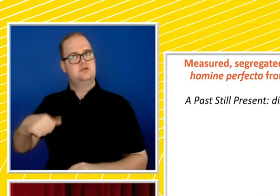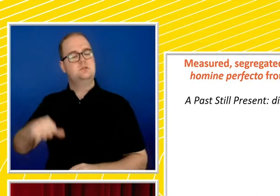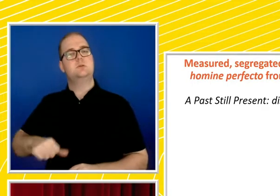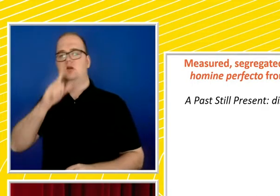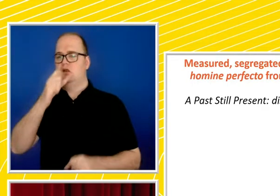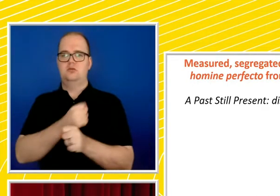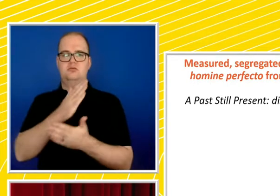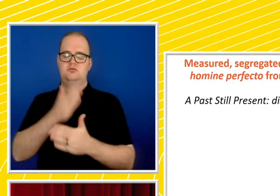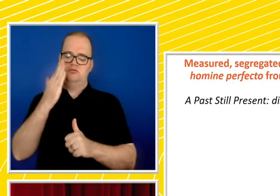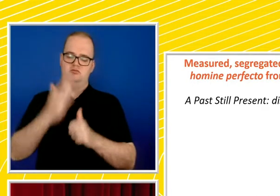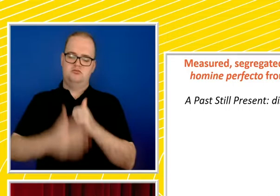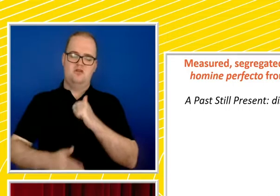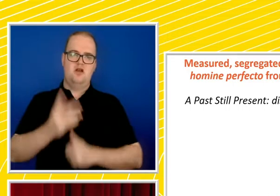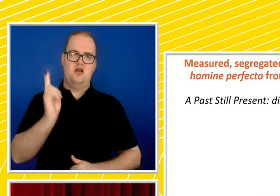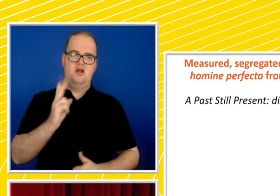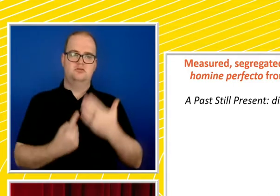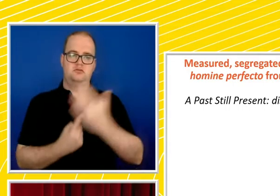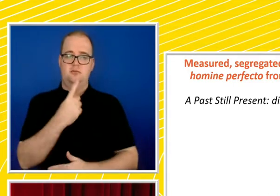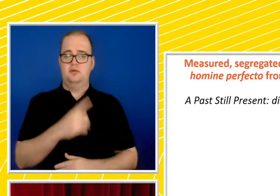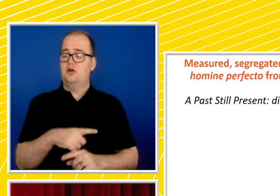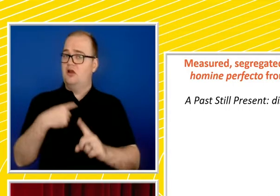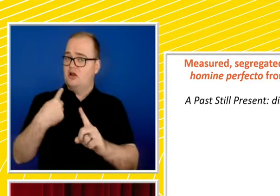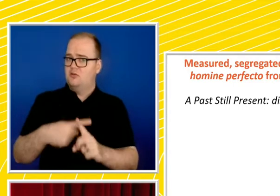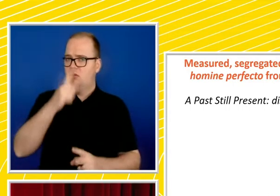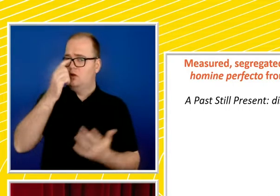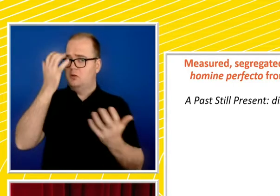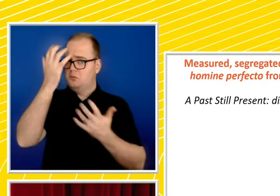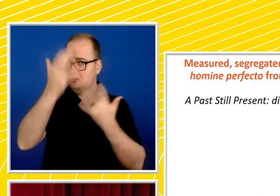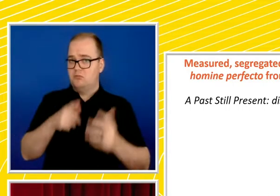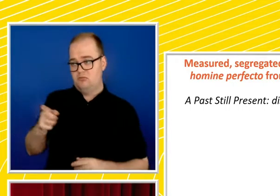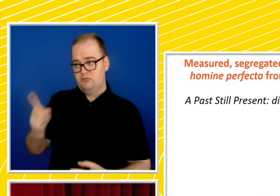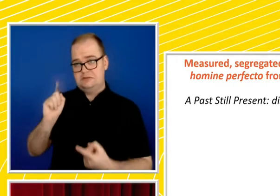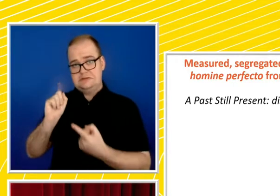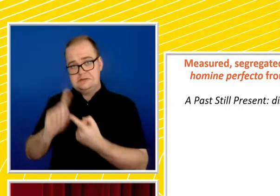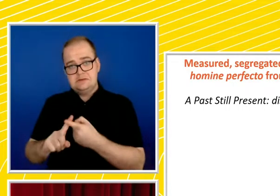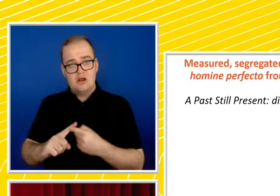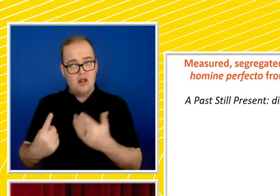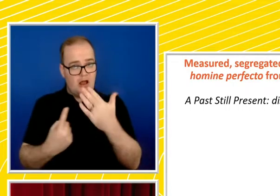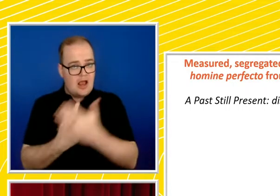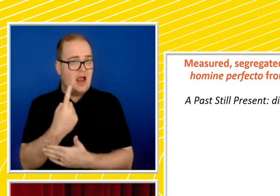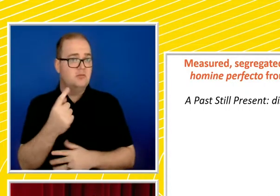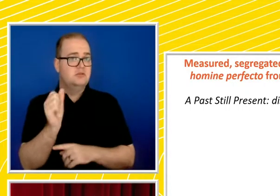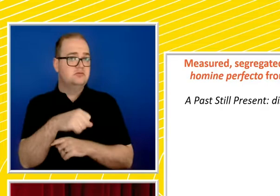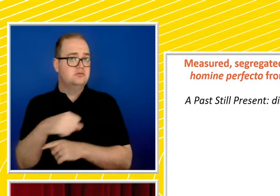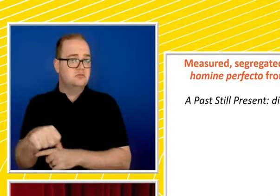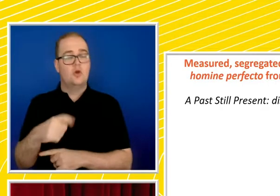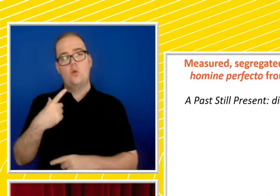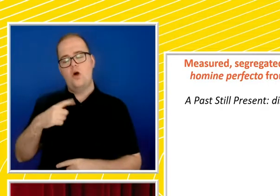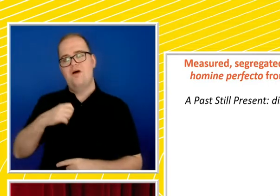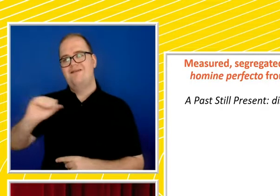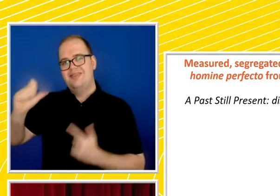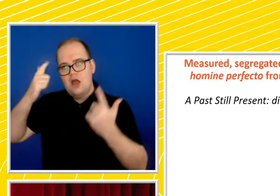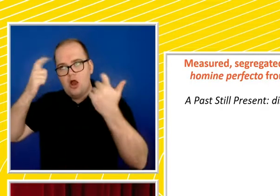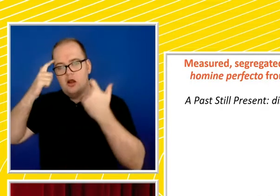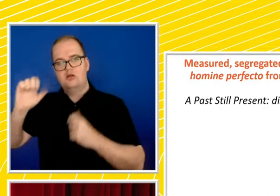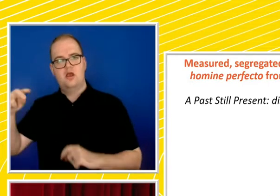this is a past still present or partially present, that is whether these ideas still influence in some ways attitudes to people